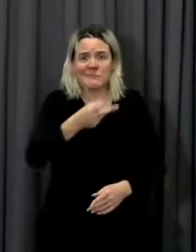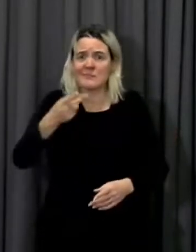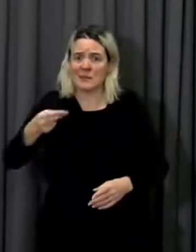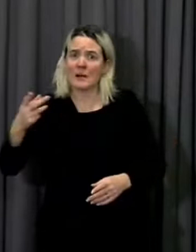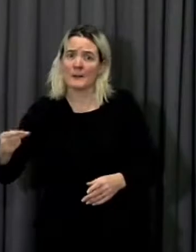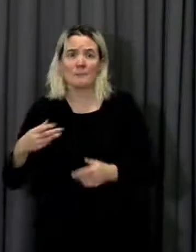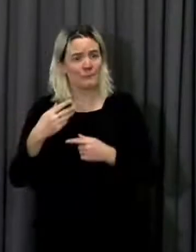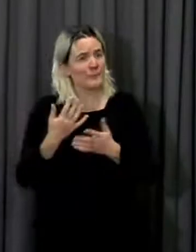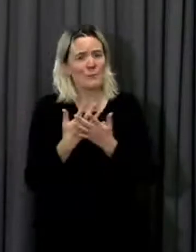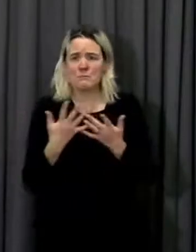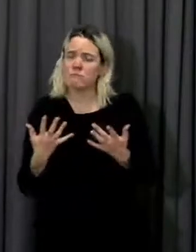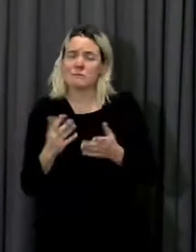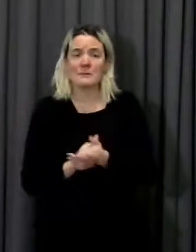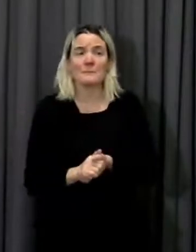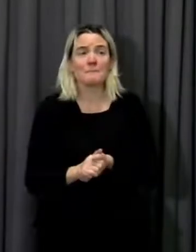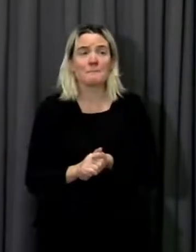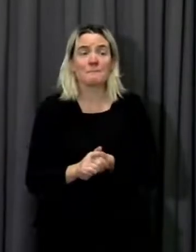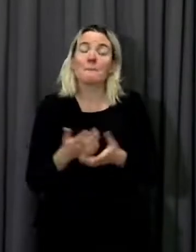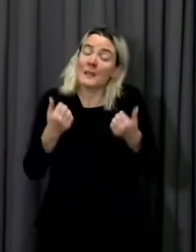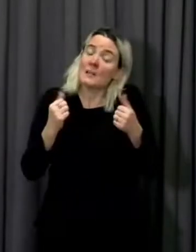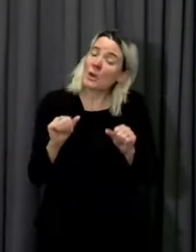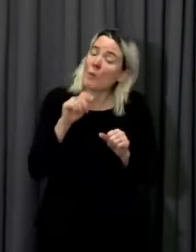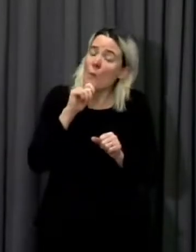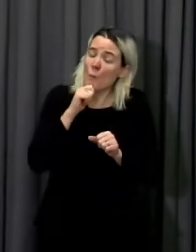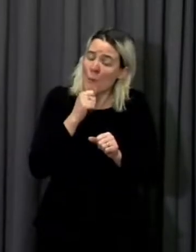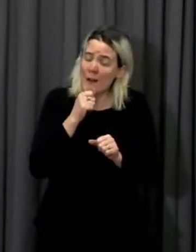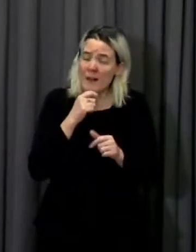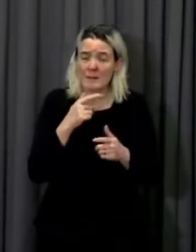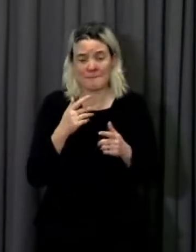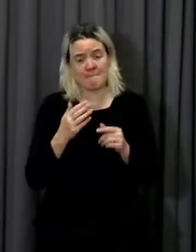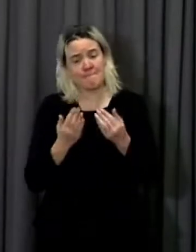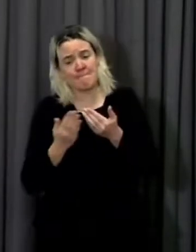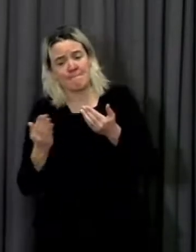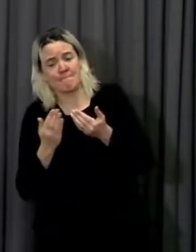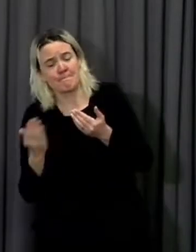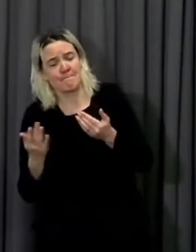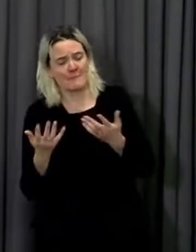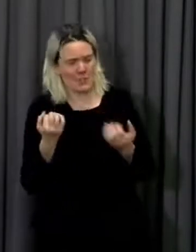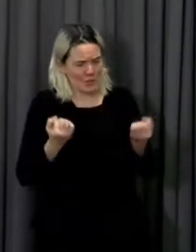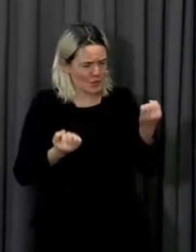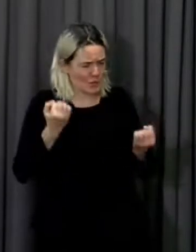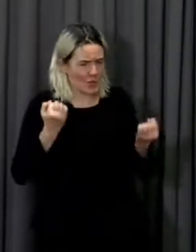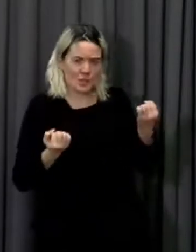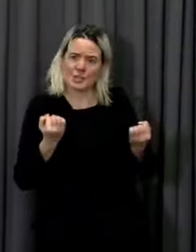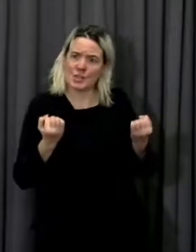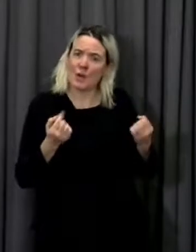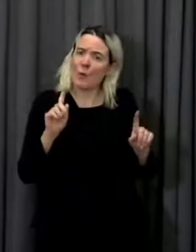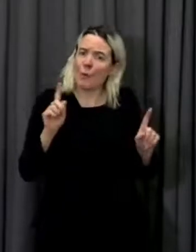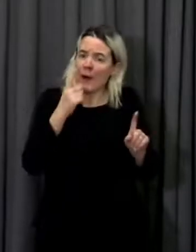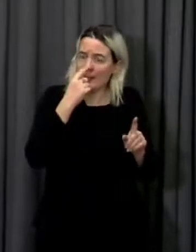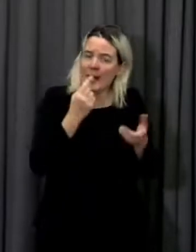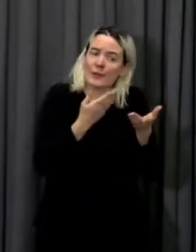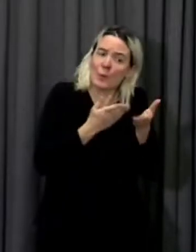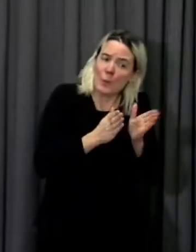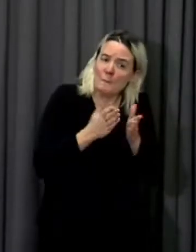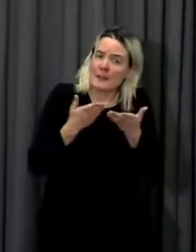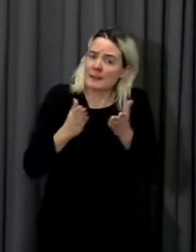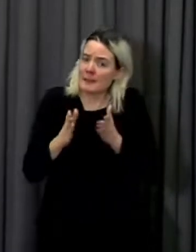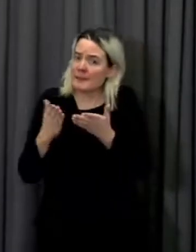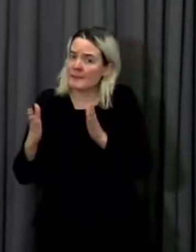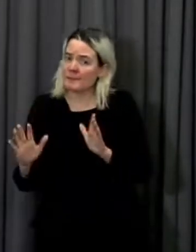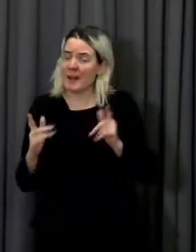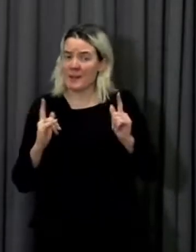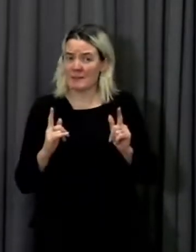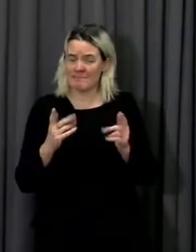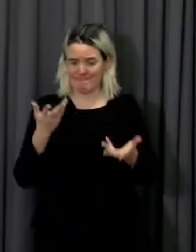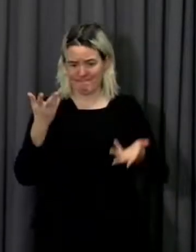make a judgment as to what we're able to open and what the risks are associated with that. But at this point